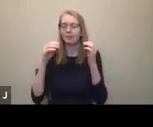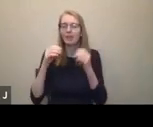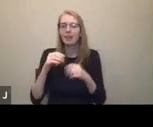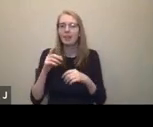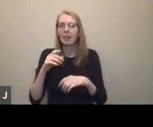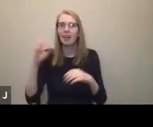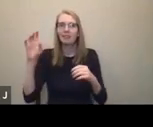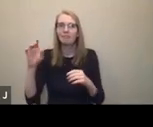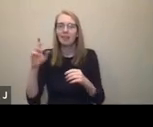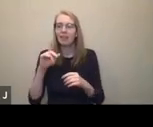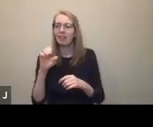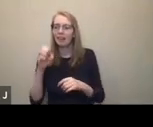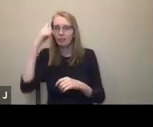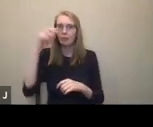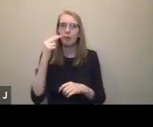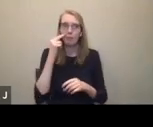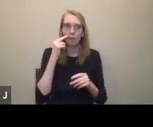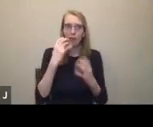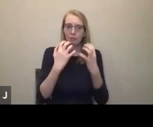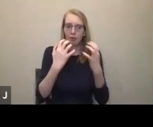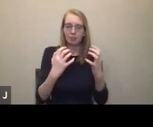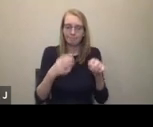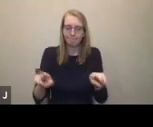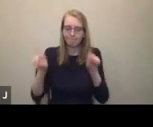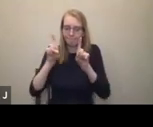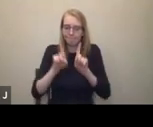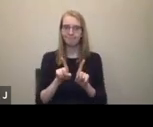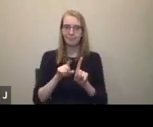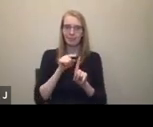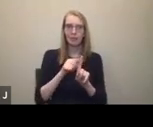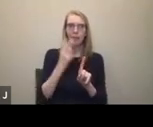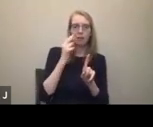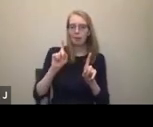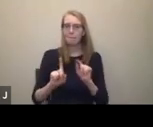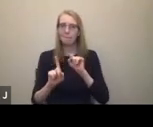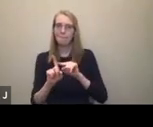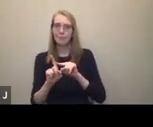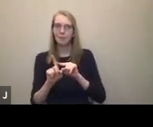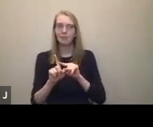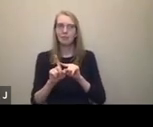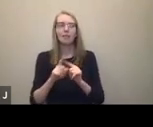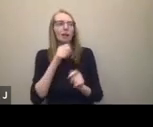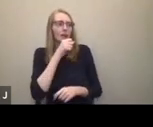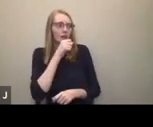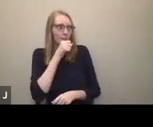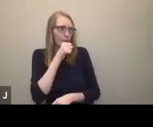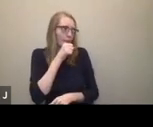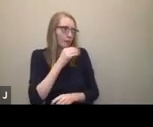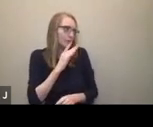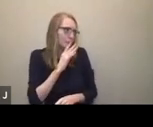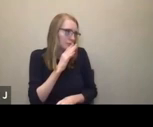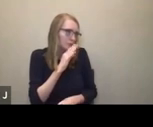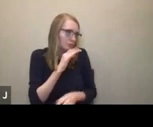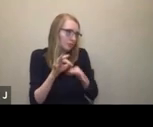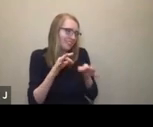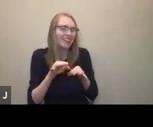the audience, and they will describe the action to them while you're watching the play. This one, to be all honest, pisses off your other patrons a lot